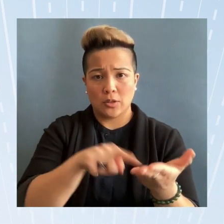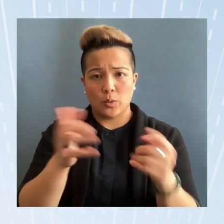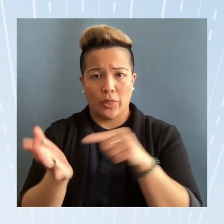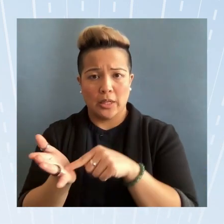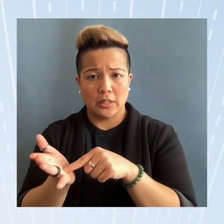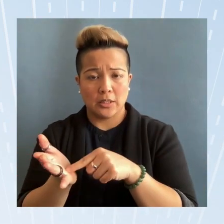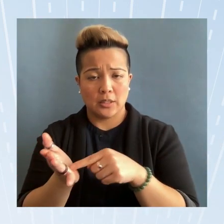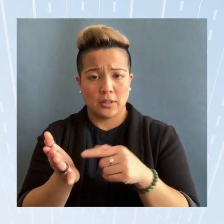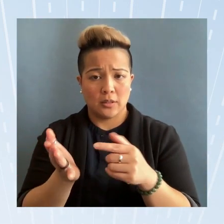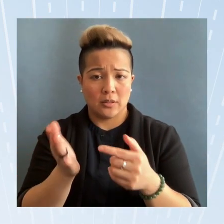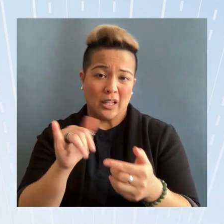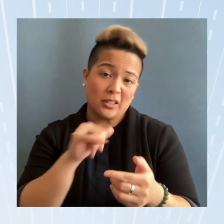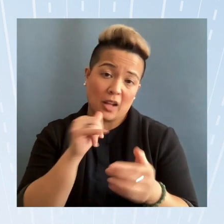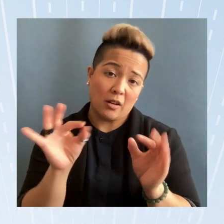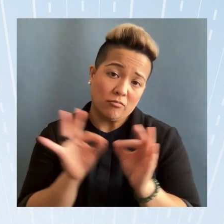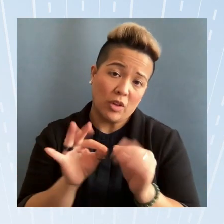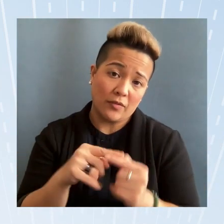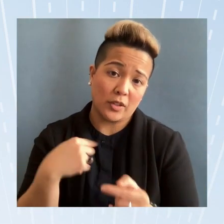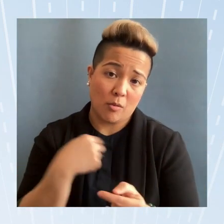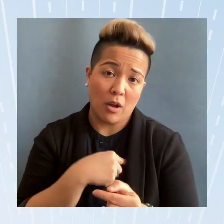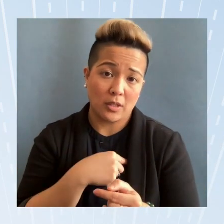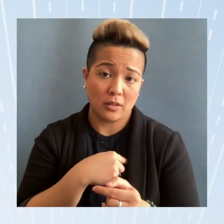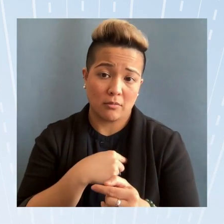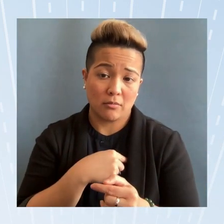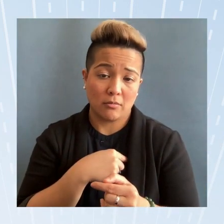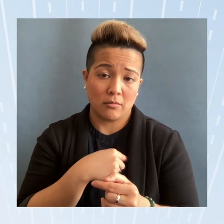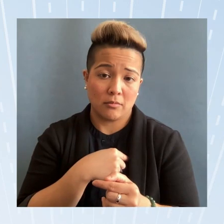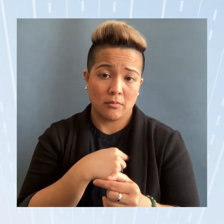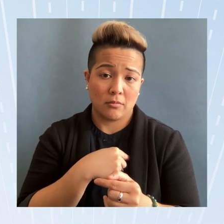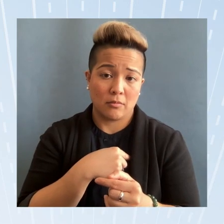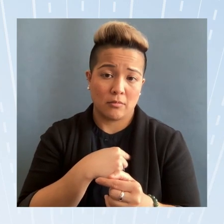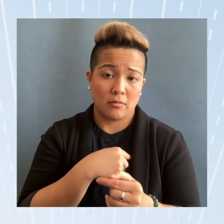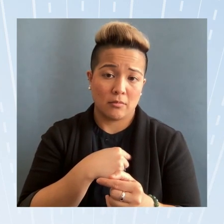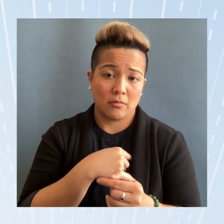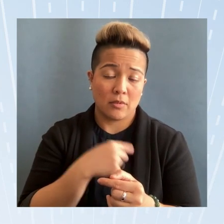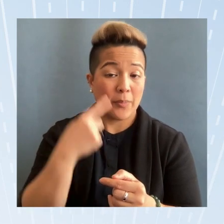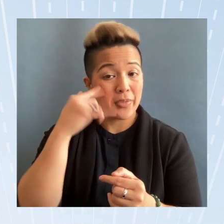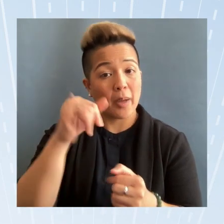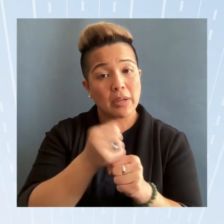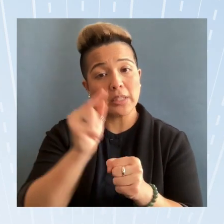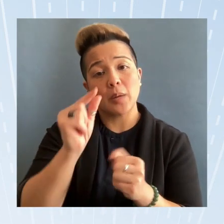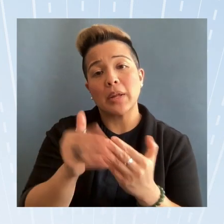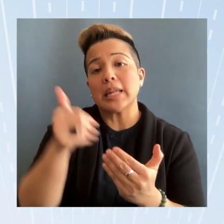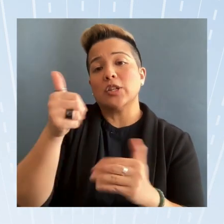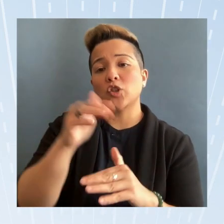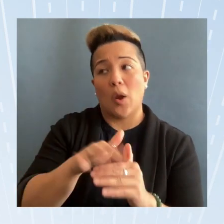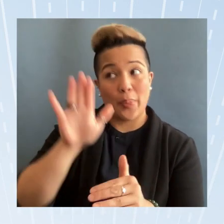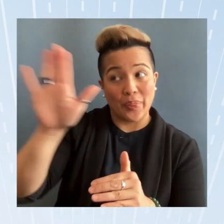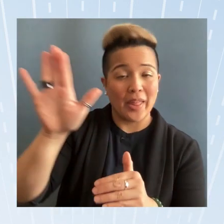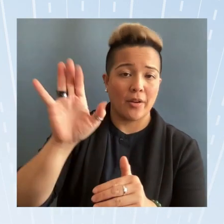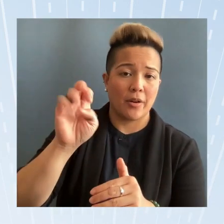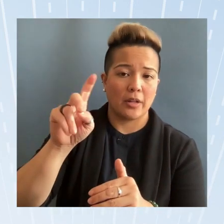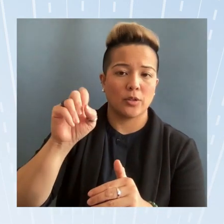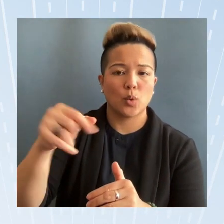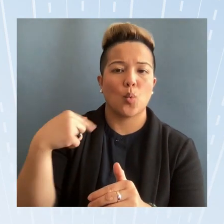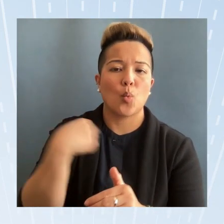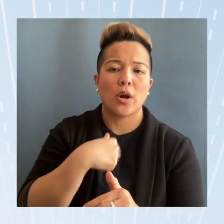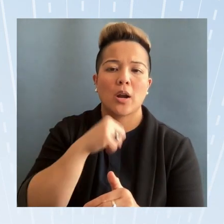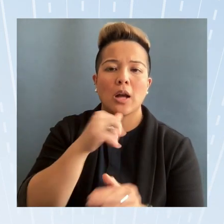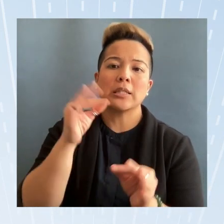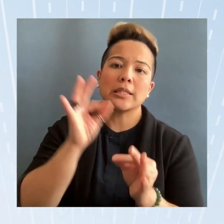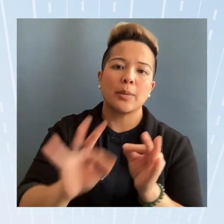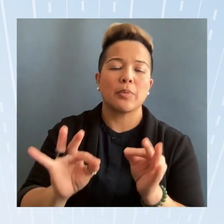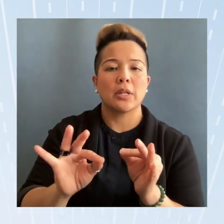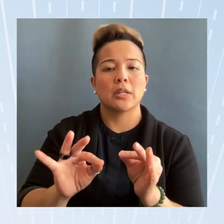irrelevant to us but and that I think that makes it a little bit easier on their end so that we're not simply tying